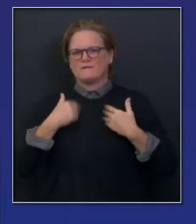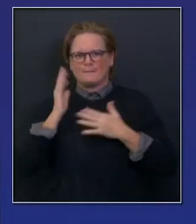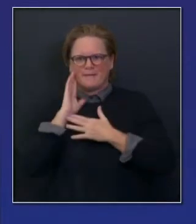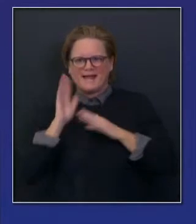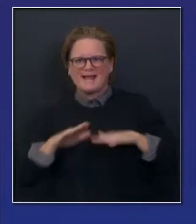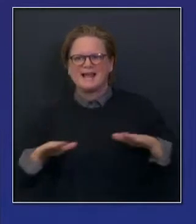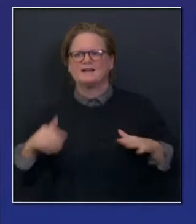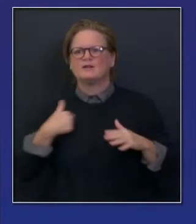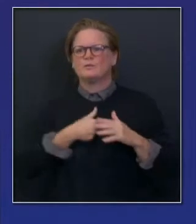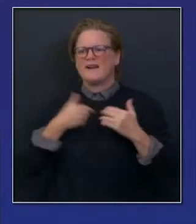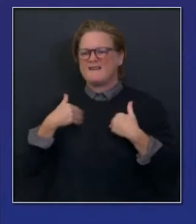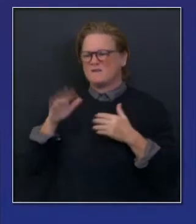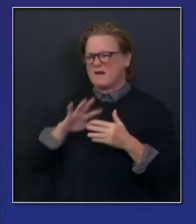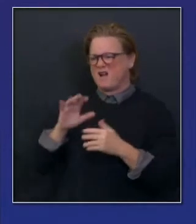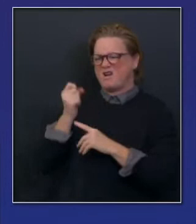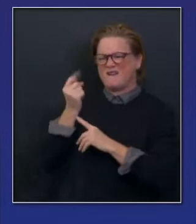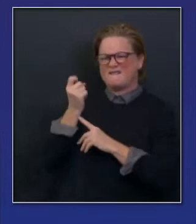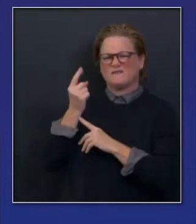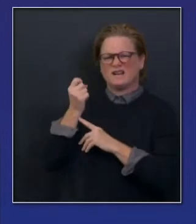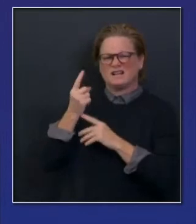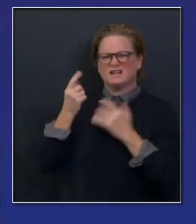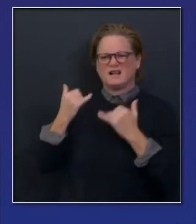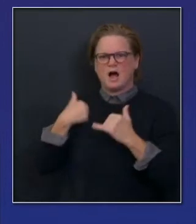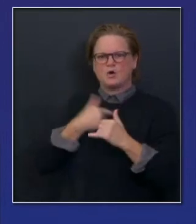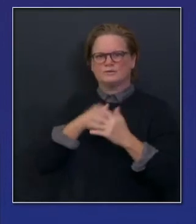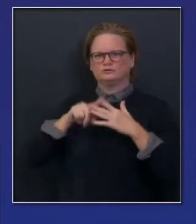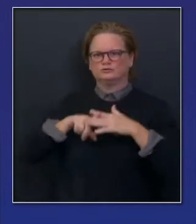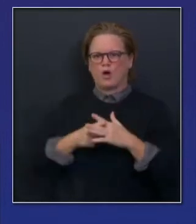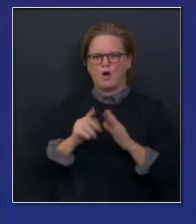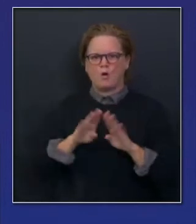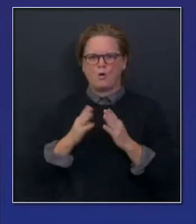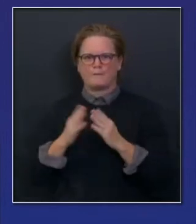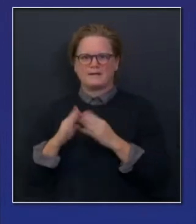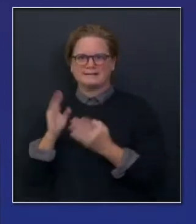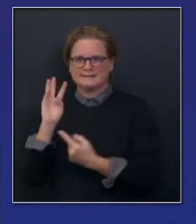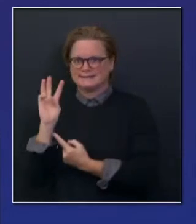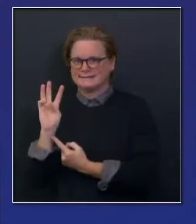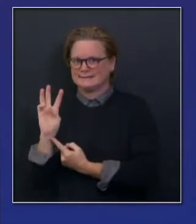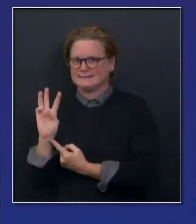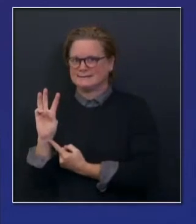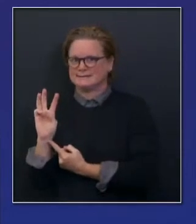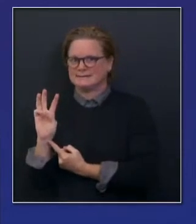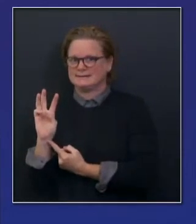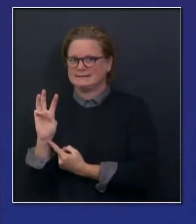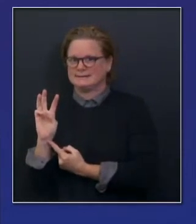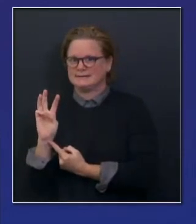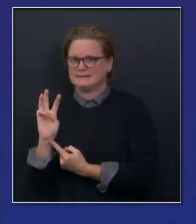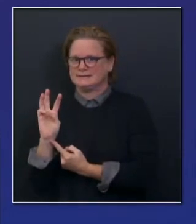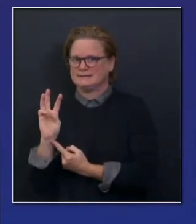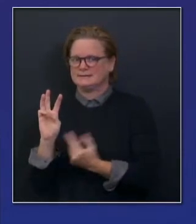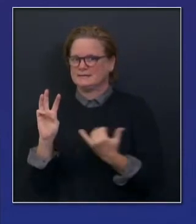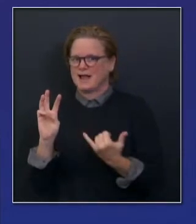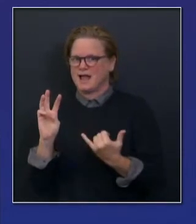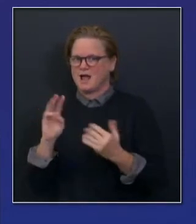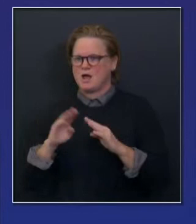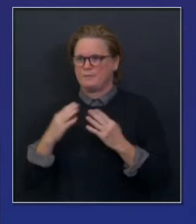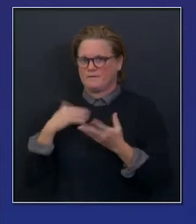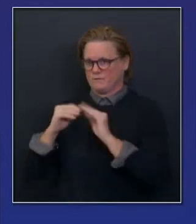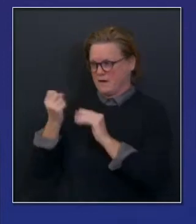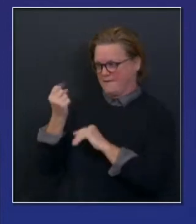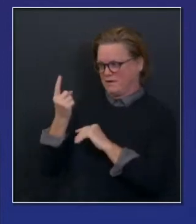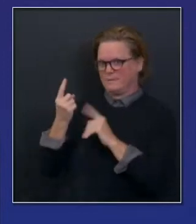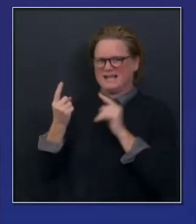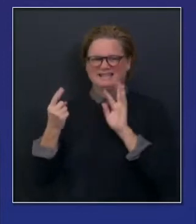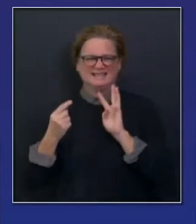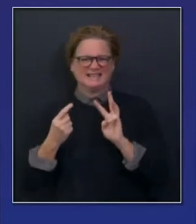status all across the state, Riverside, Contra Costa. You can see Fresno, San Diego, and, of course, San Francisco. The number of available